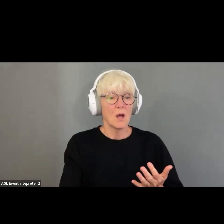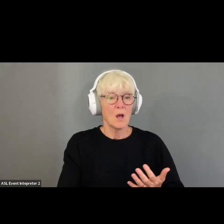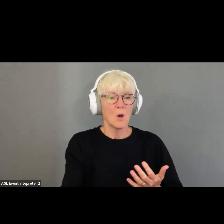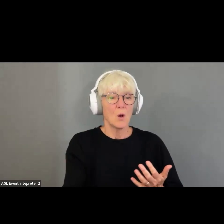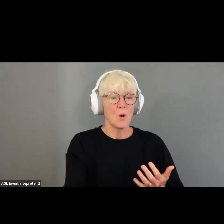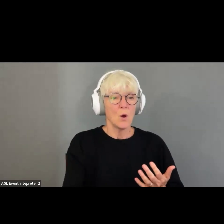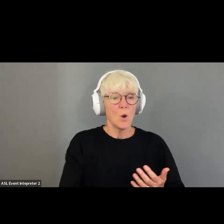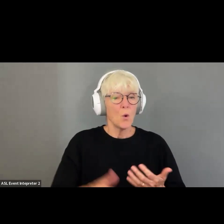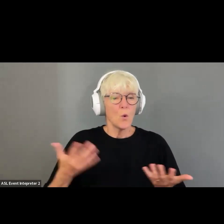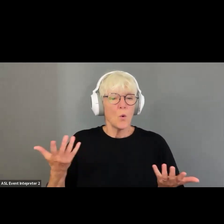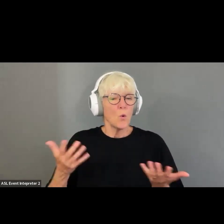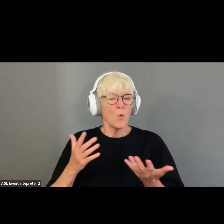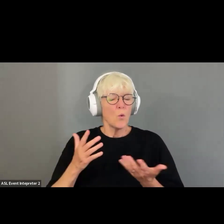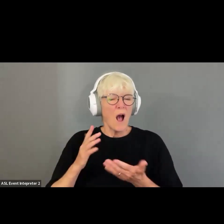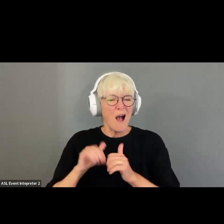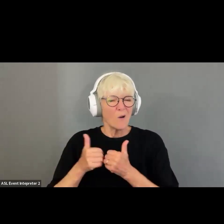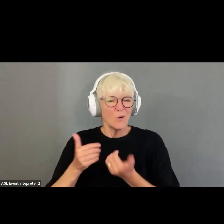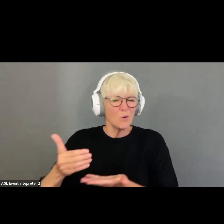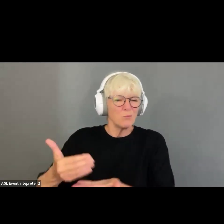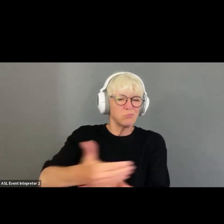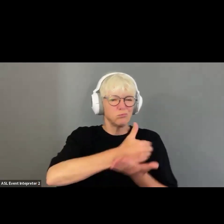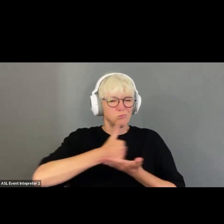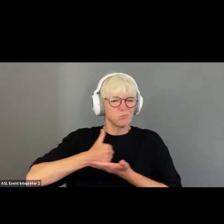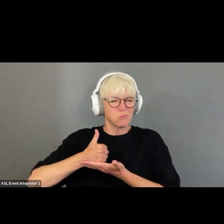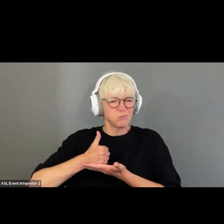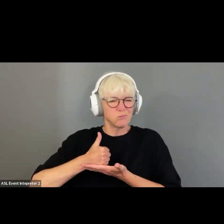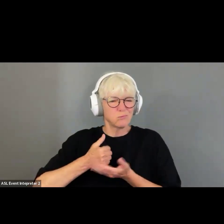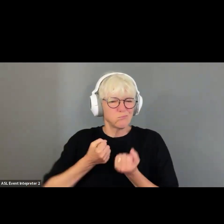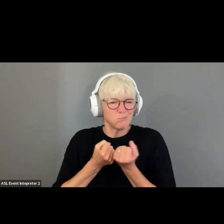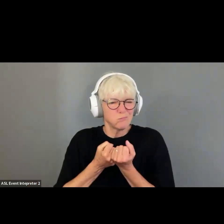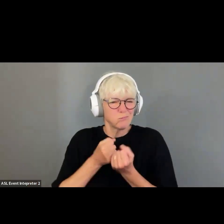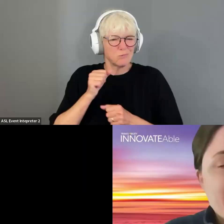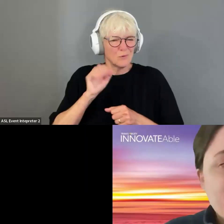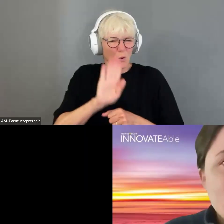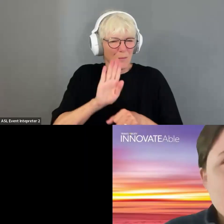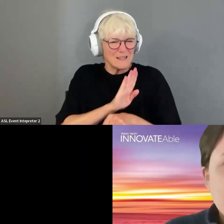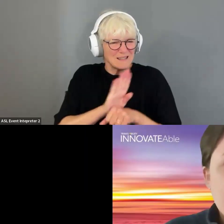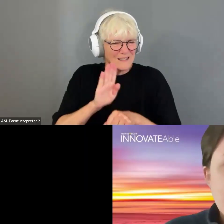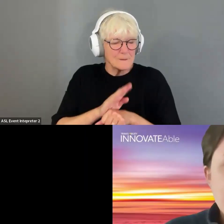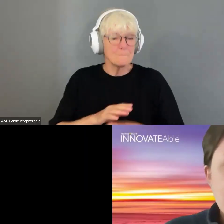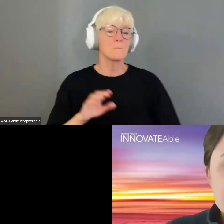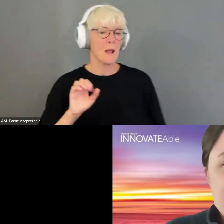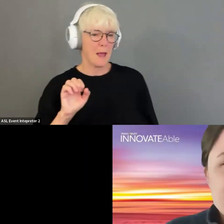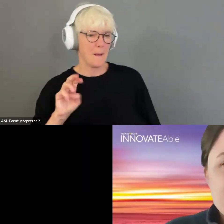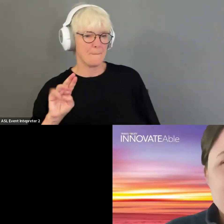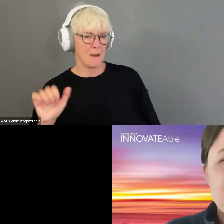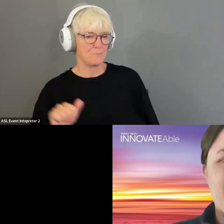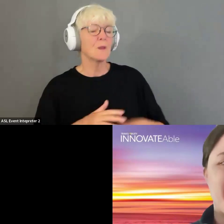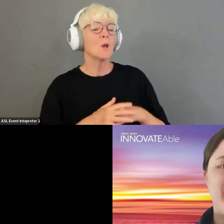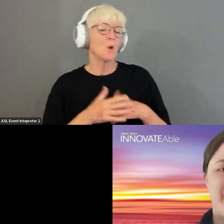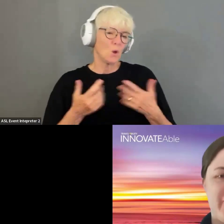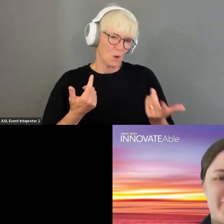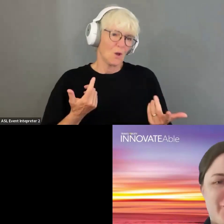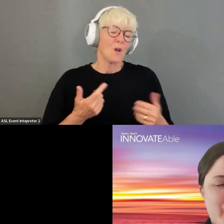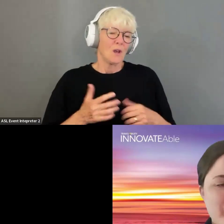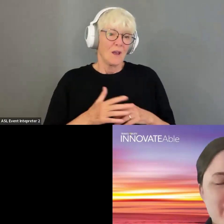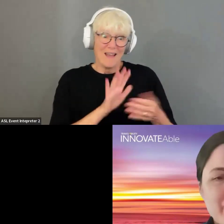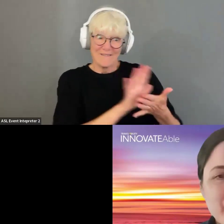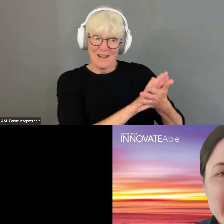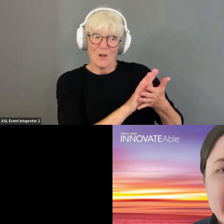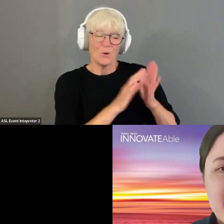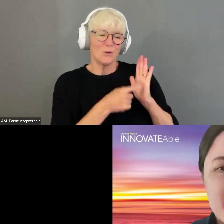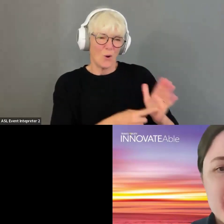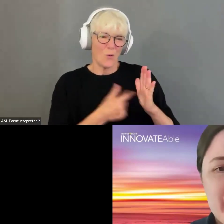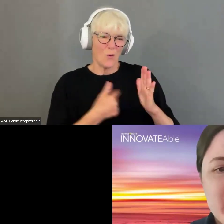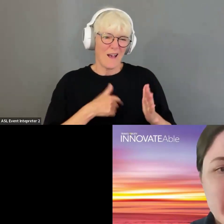do you generate revenue? Yes. So we're really running off a, as I mentioned in the video, a very scrappy